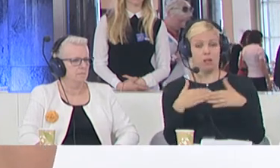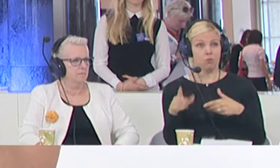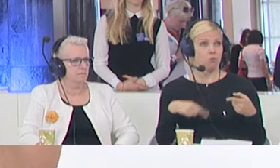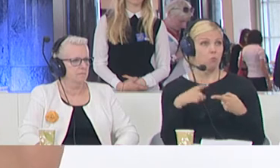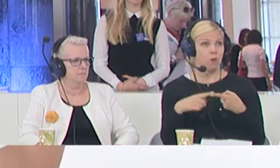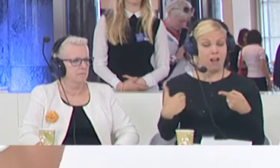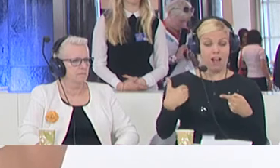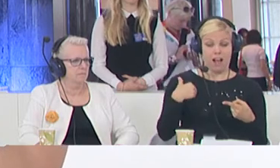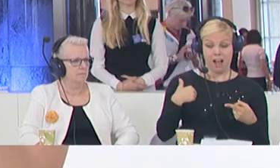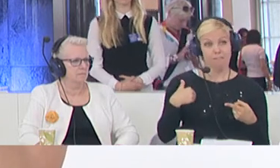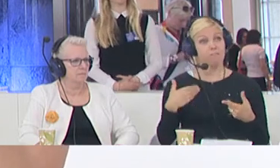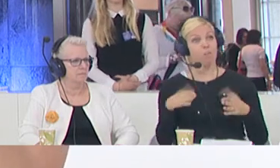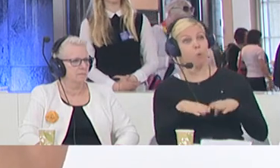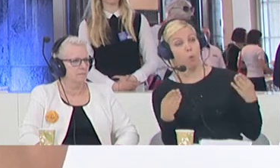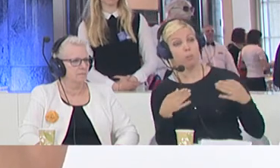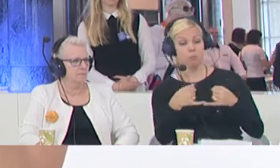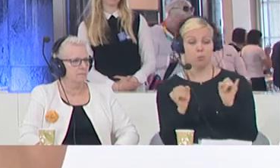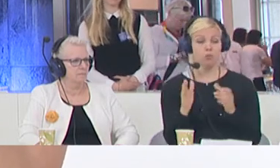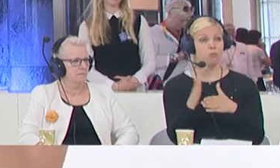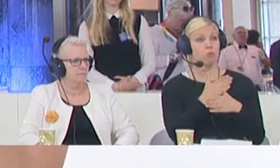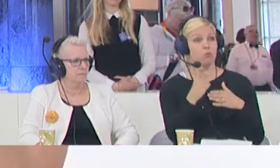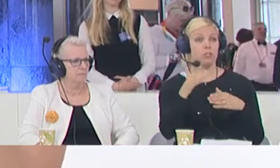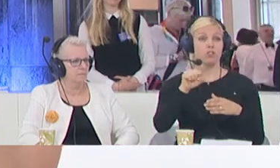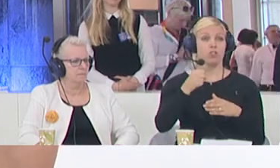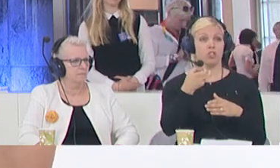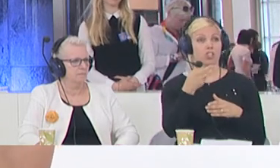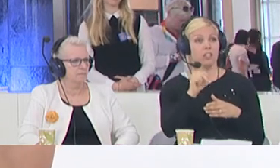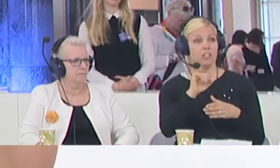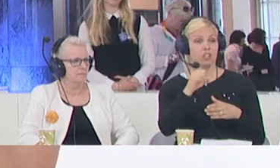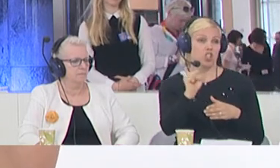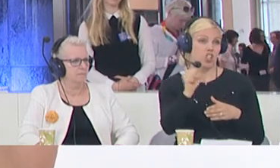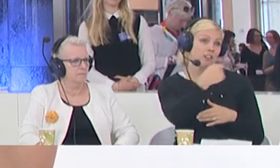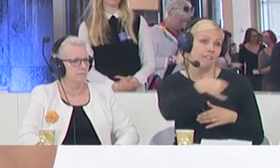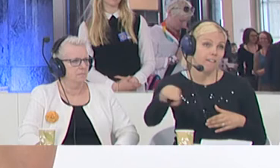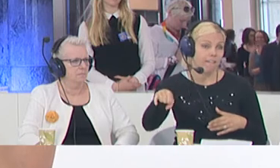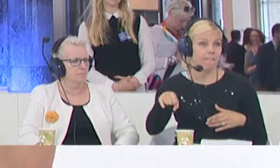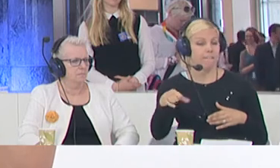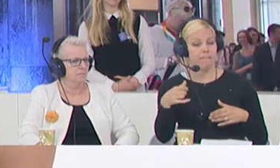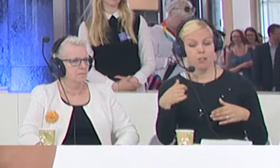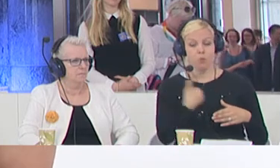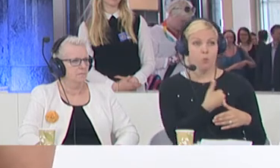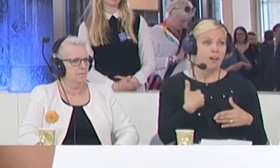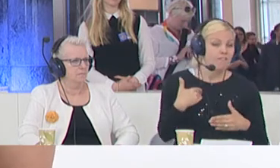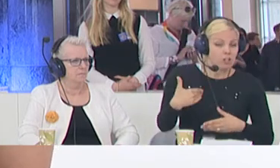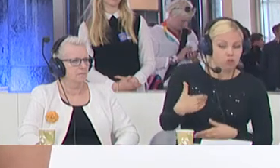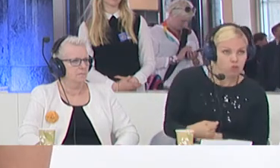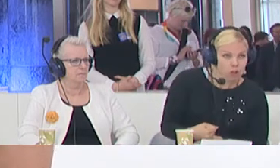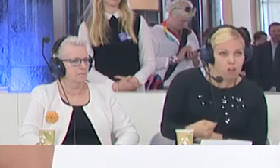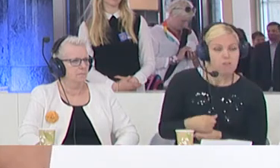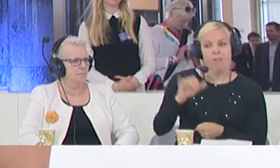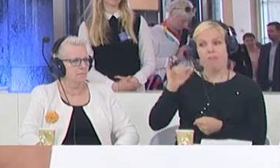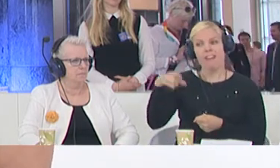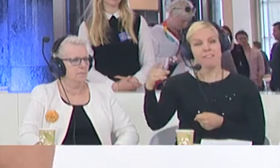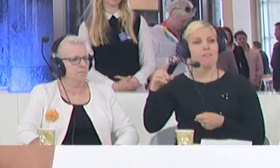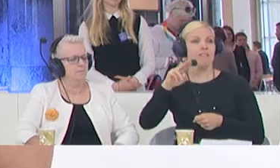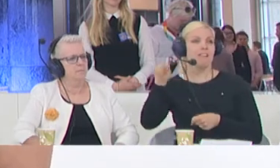have common trust we built for years in Europe. And this is now a threat with the nationalist and populist rhetorics, which